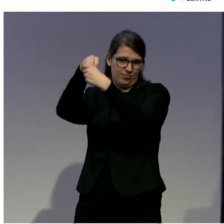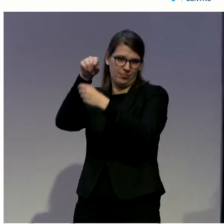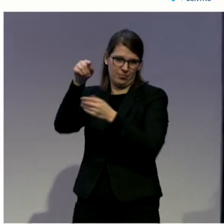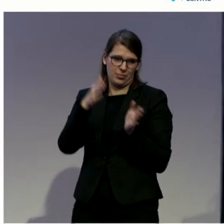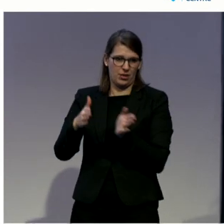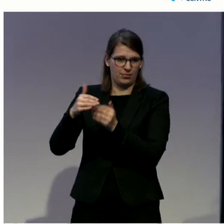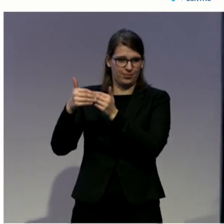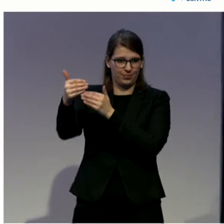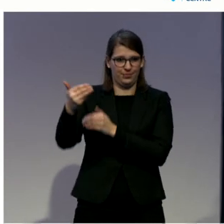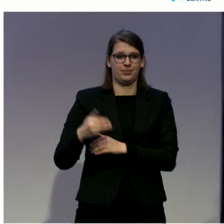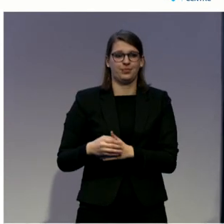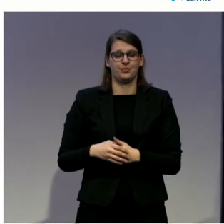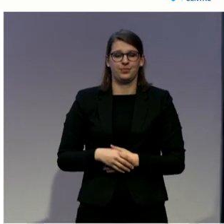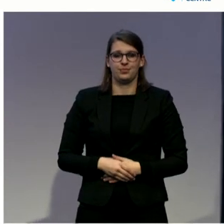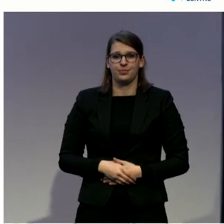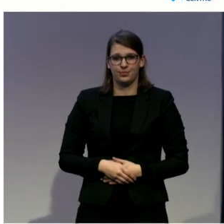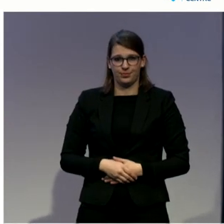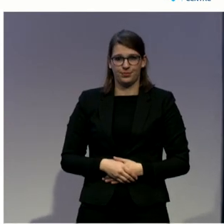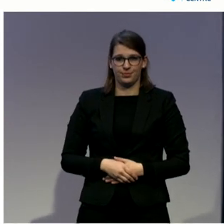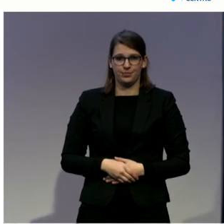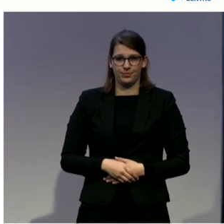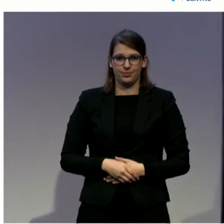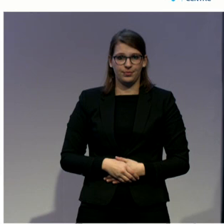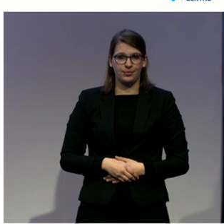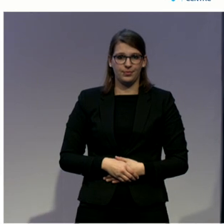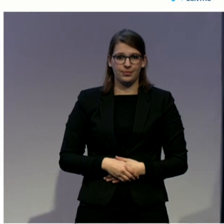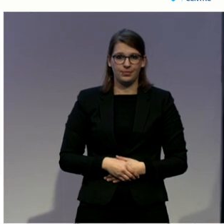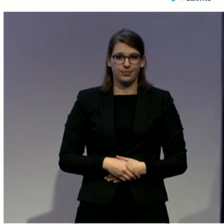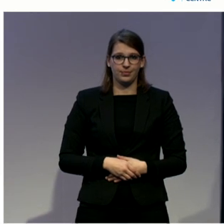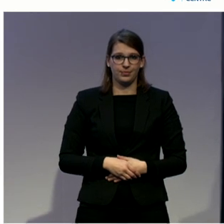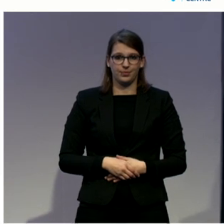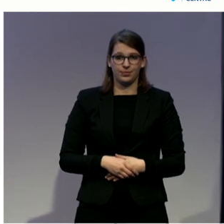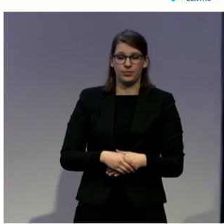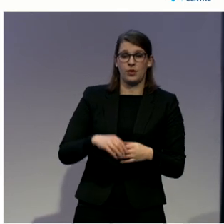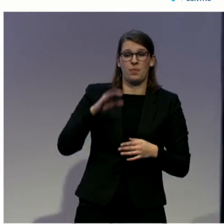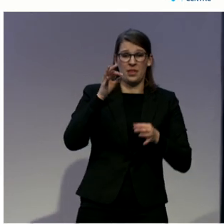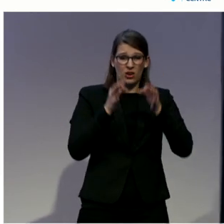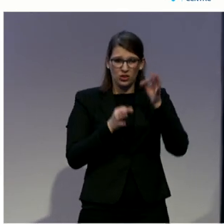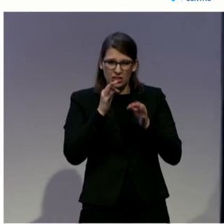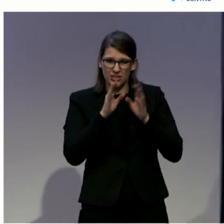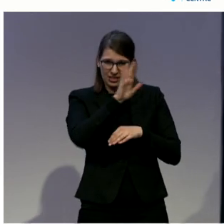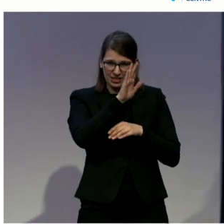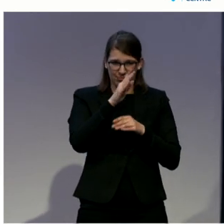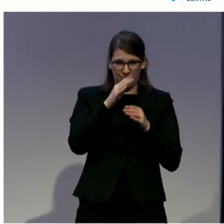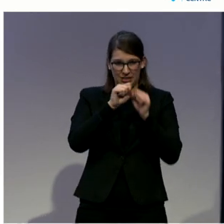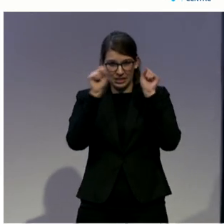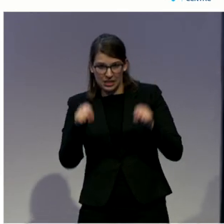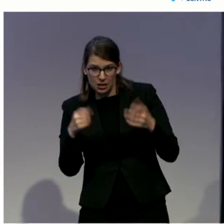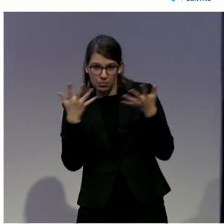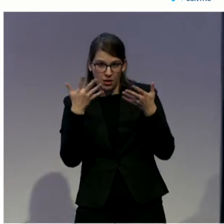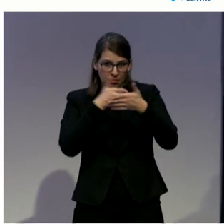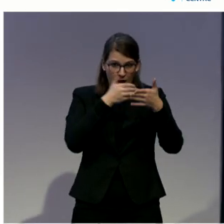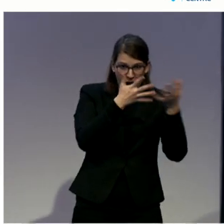The overarching barriers to access to justice are varied. Societal barriers, and of course legal barriers, including